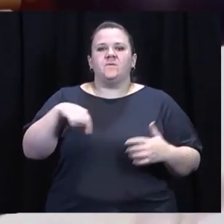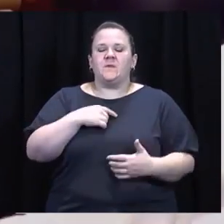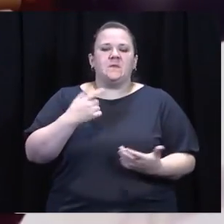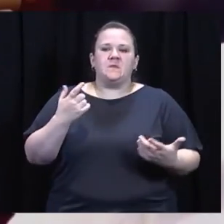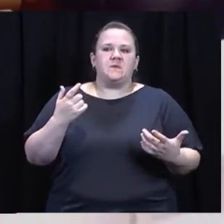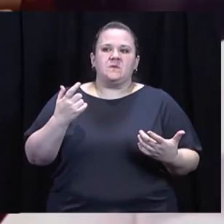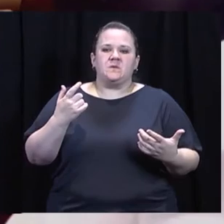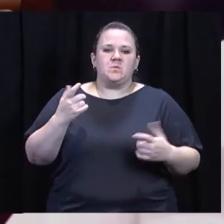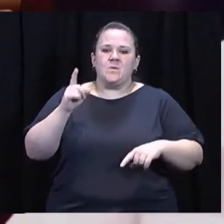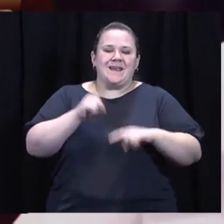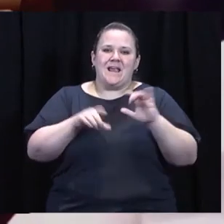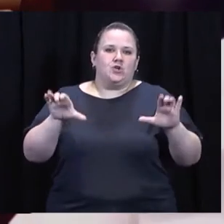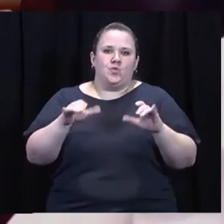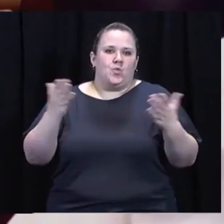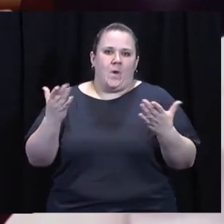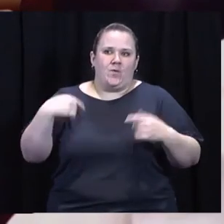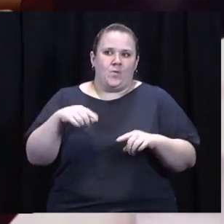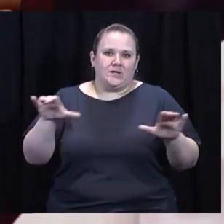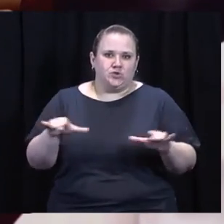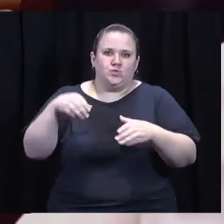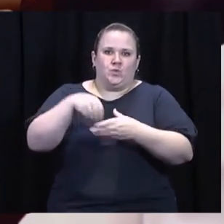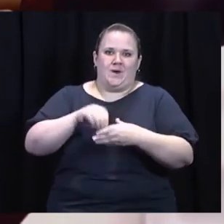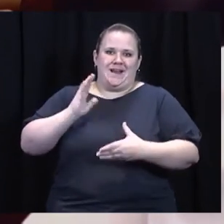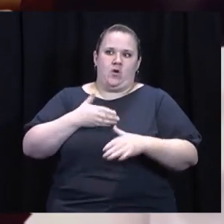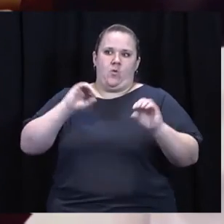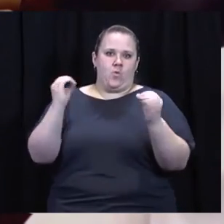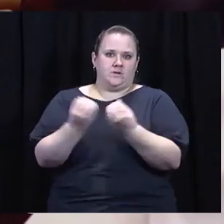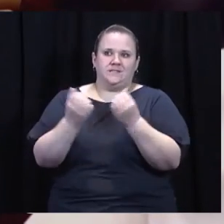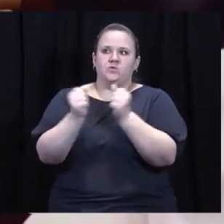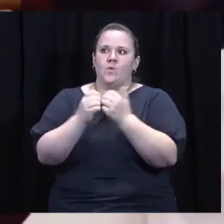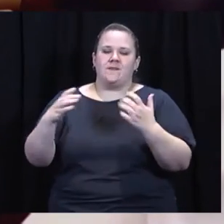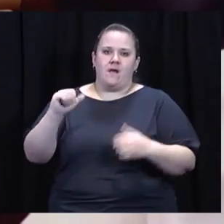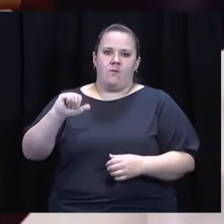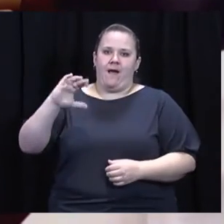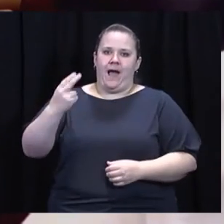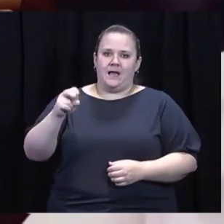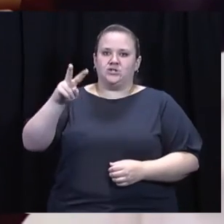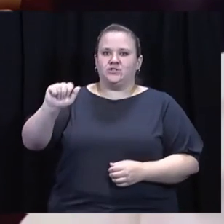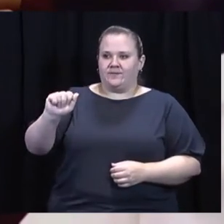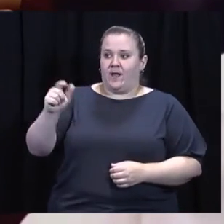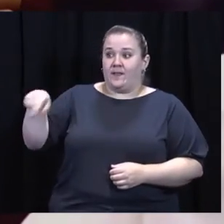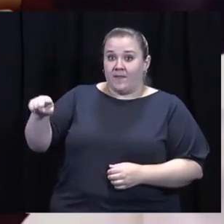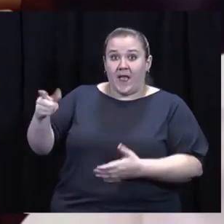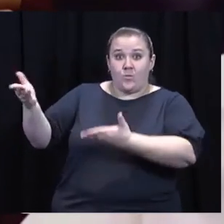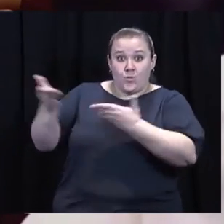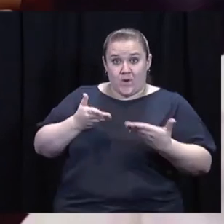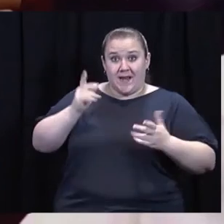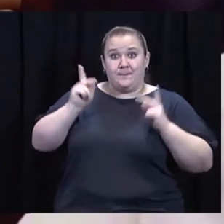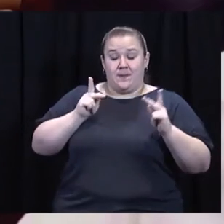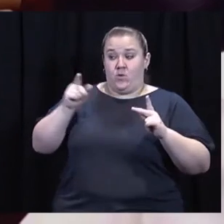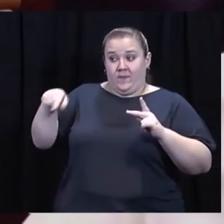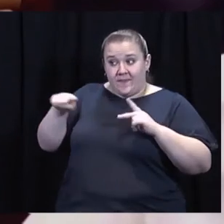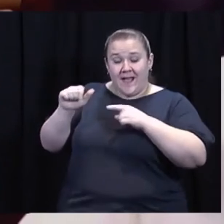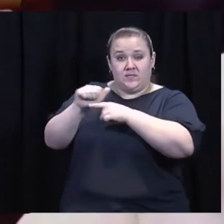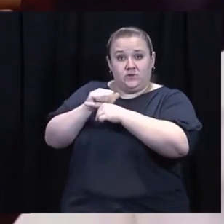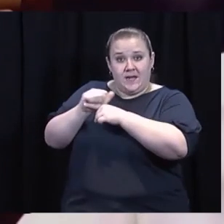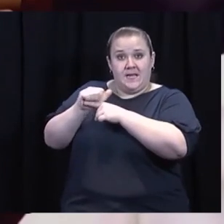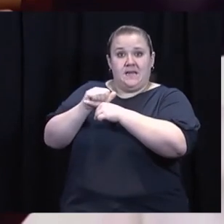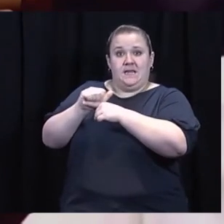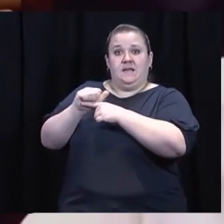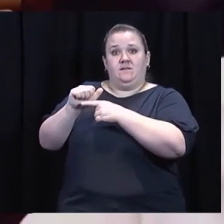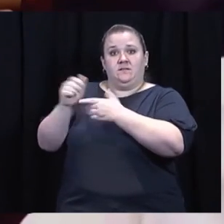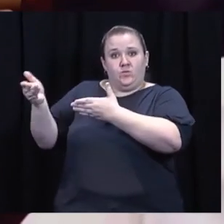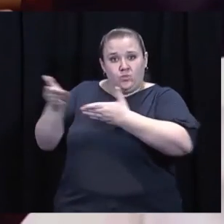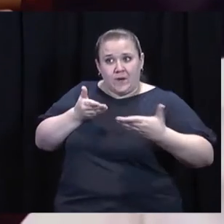And we couldn't do what we do within our organization without the help of a chief. They've brought us people that they've